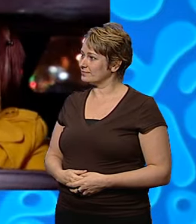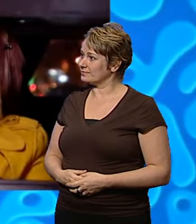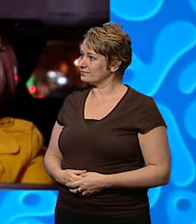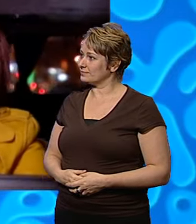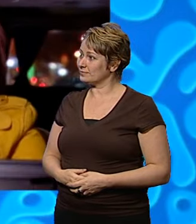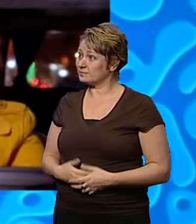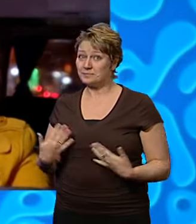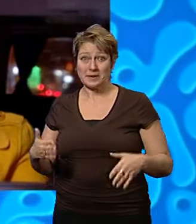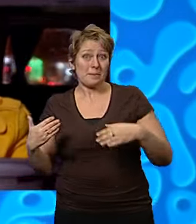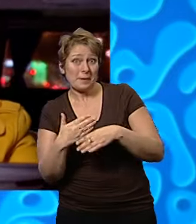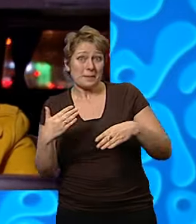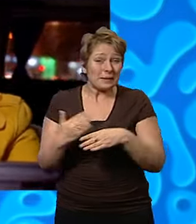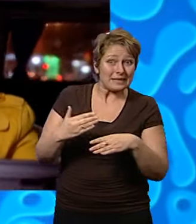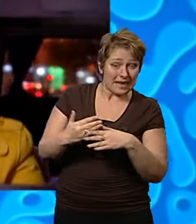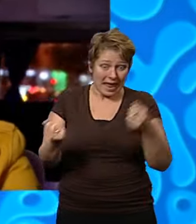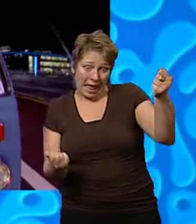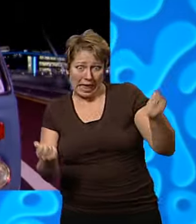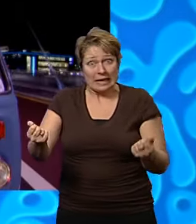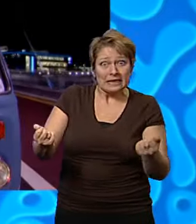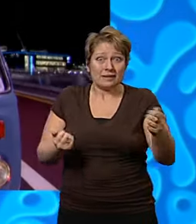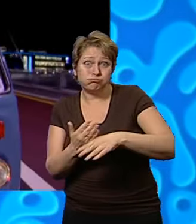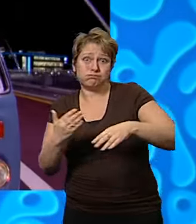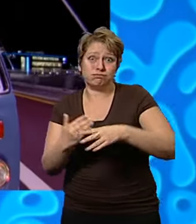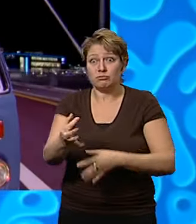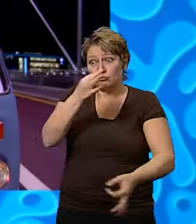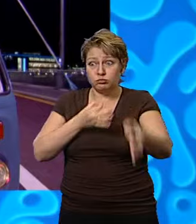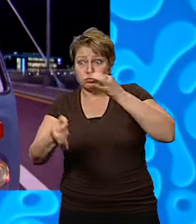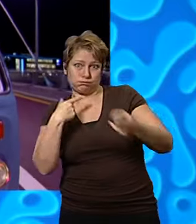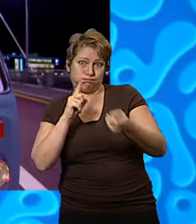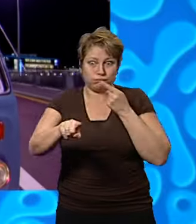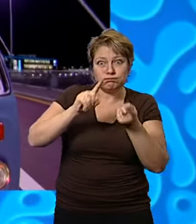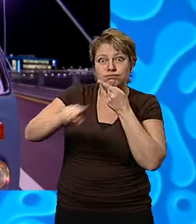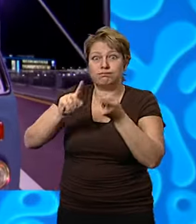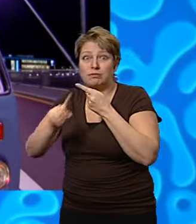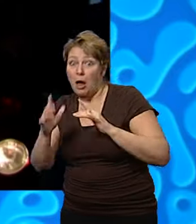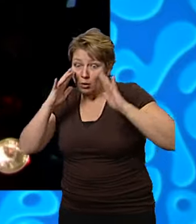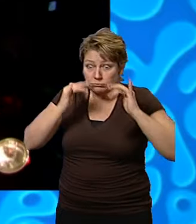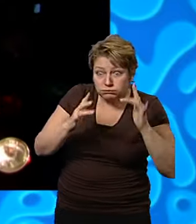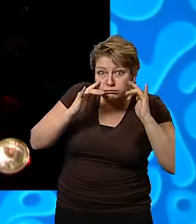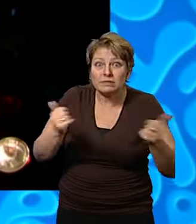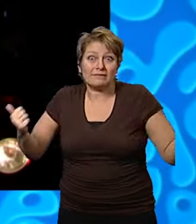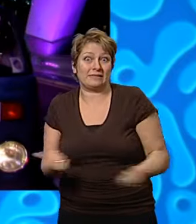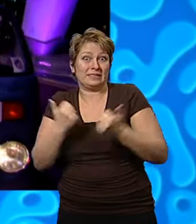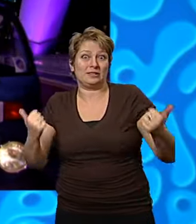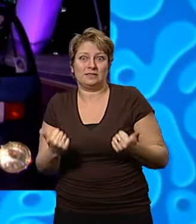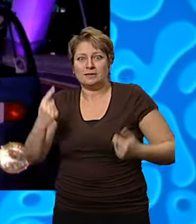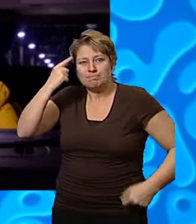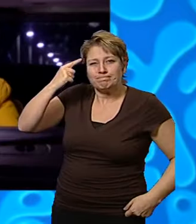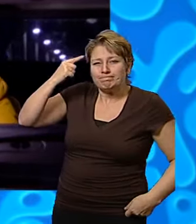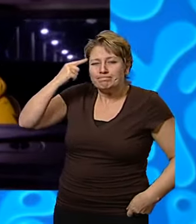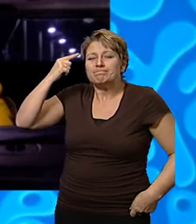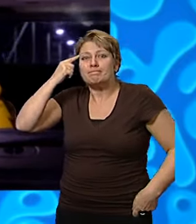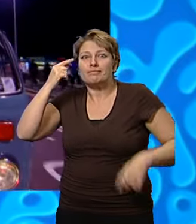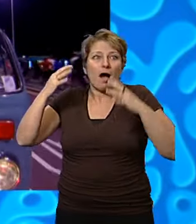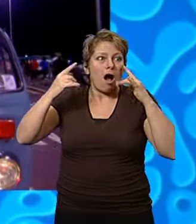It's been a busy, busy day. Questions answered, experiments done. We've all used our senses in so